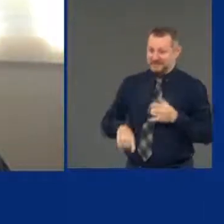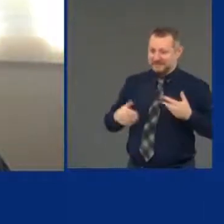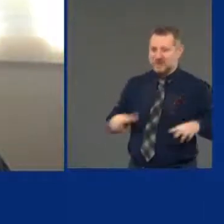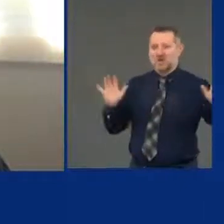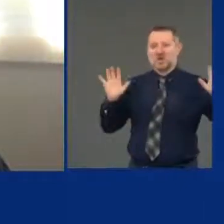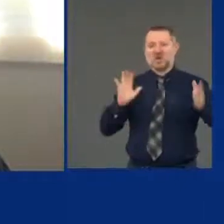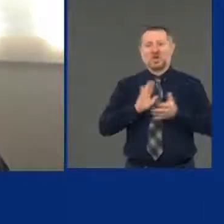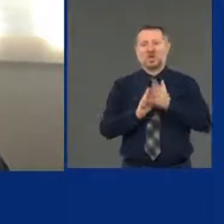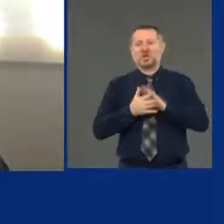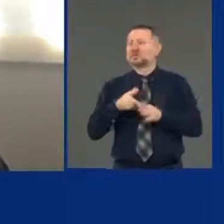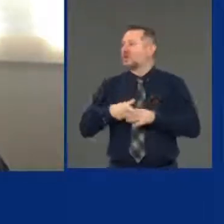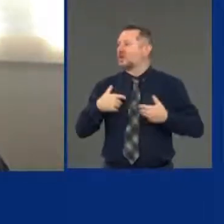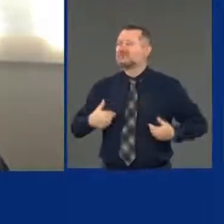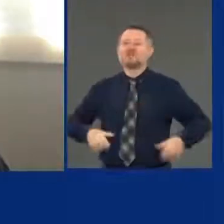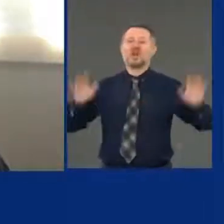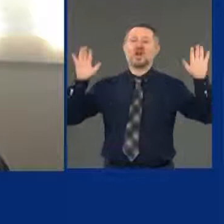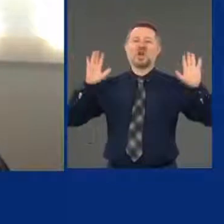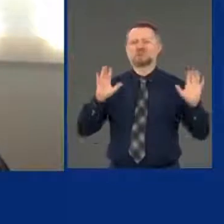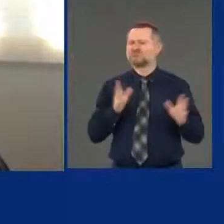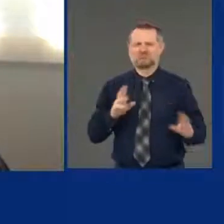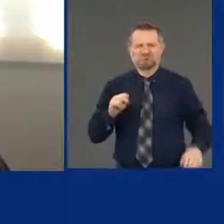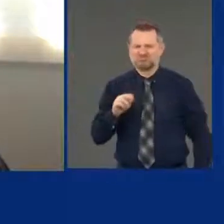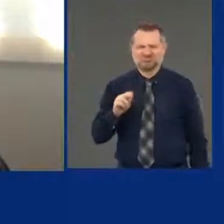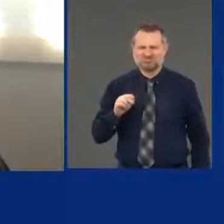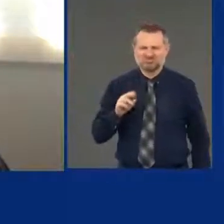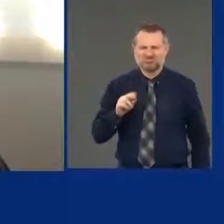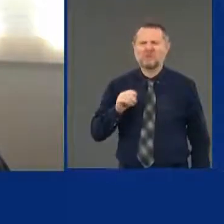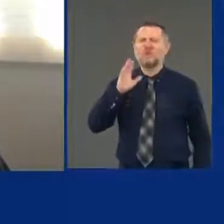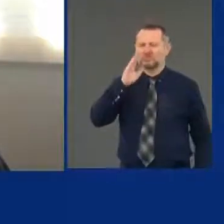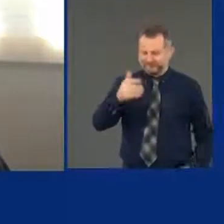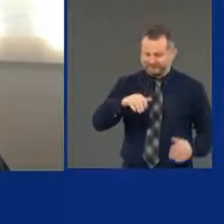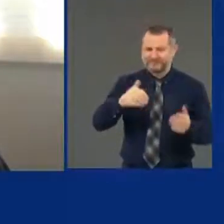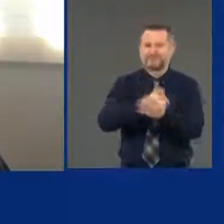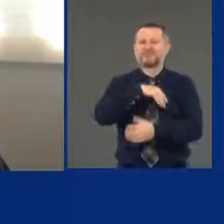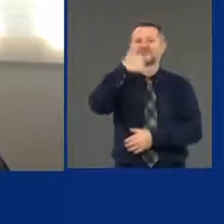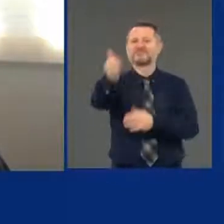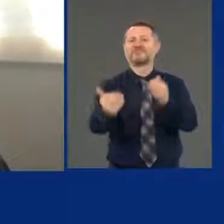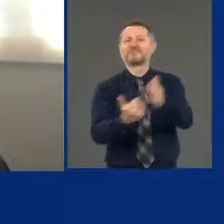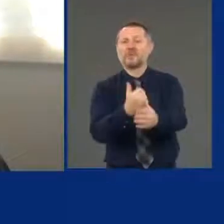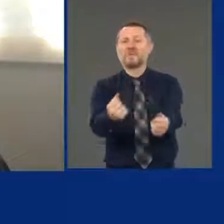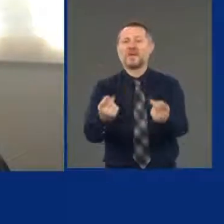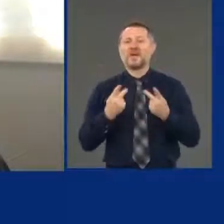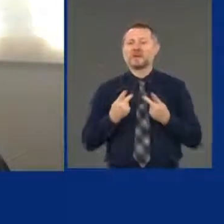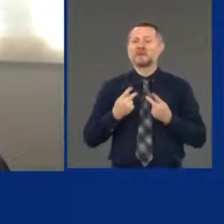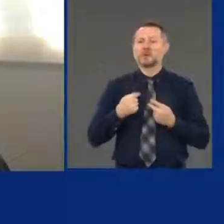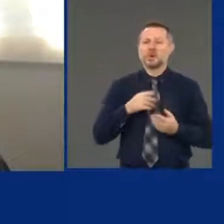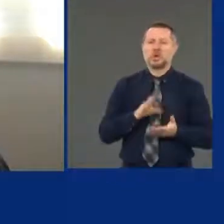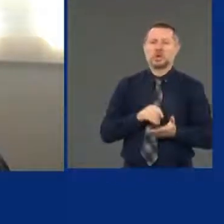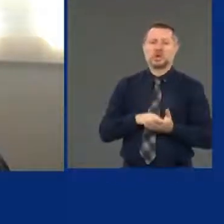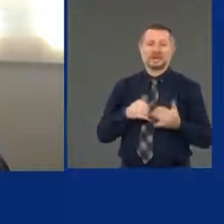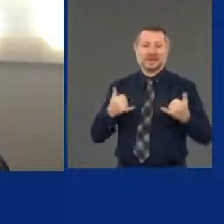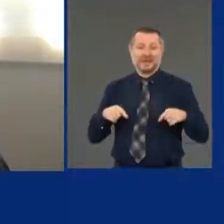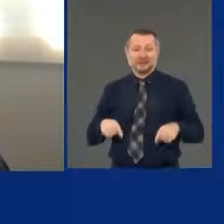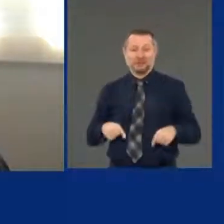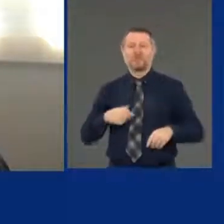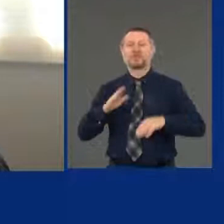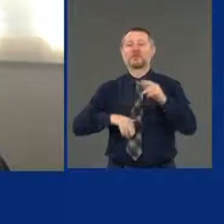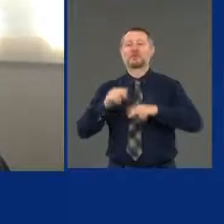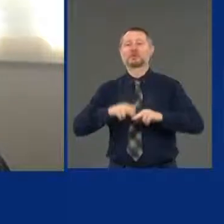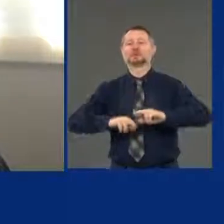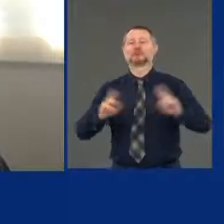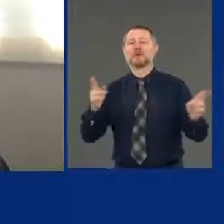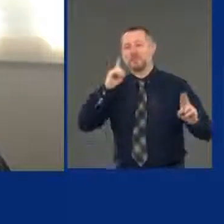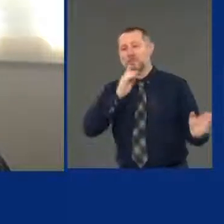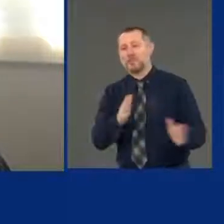informed pieces would admit. So we're learning from this. We're going to build an infrastructure. And the next time we go through this, we'll be in better